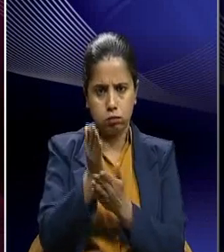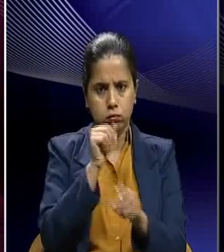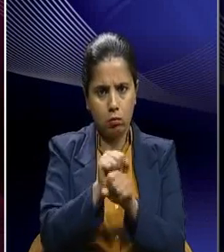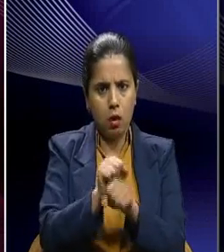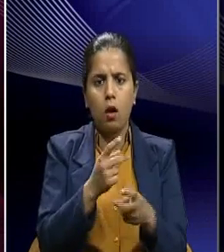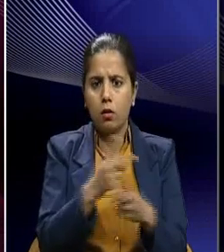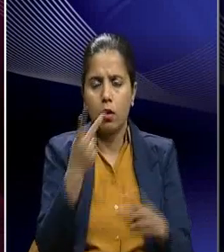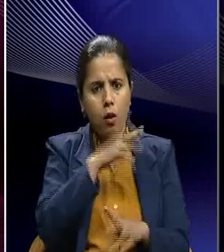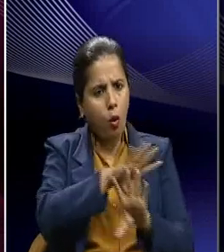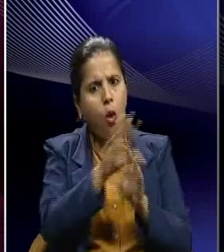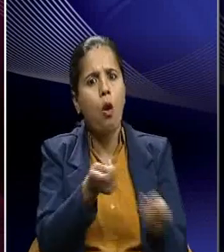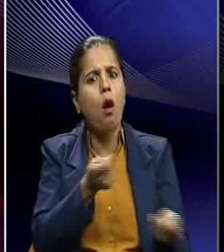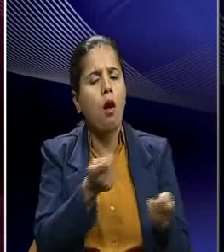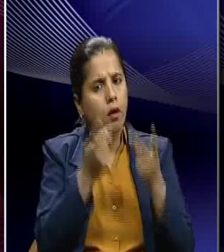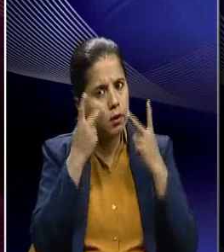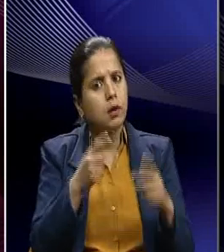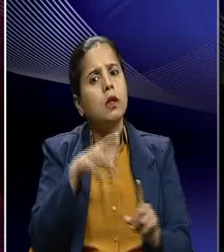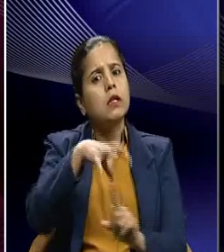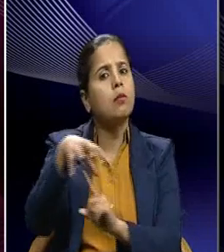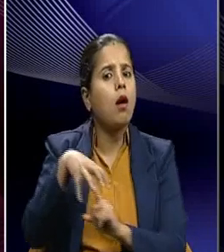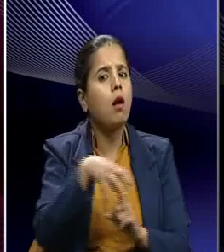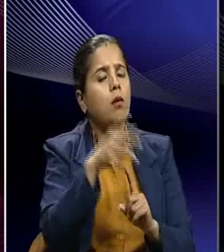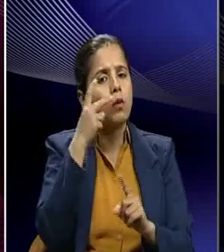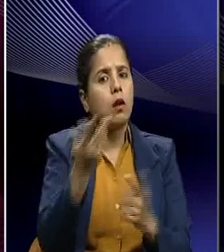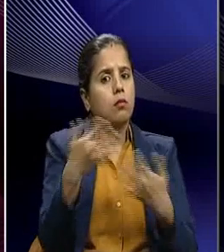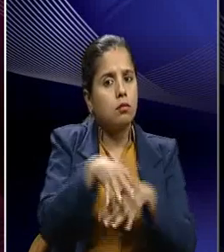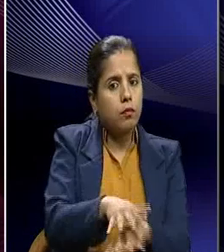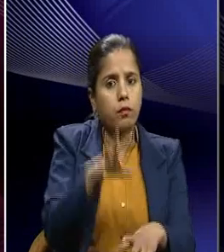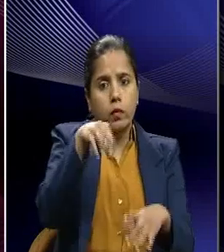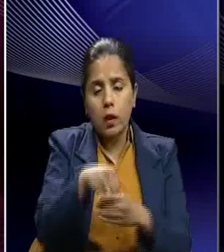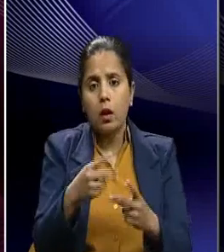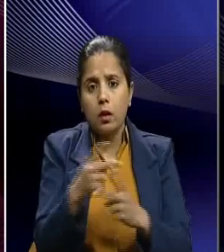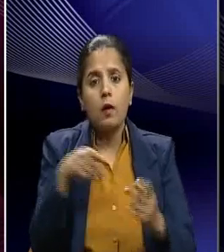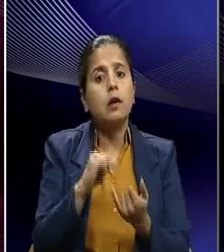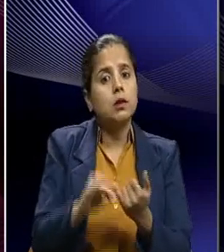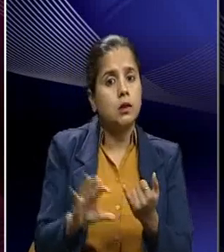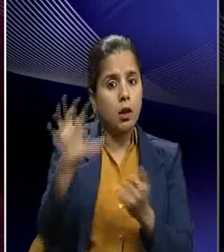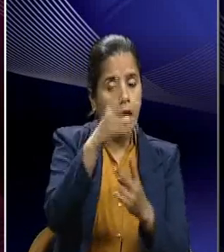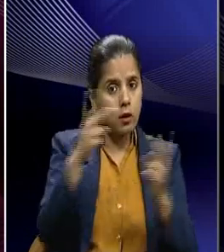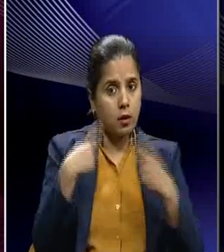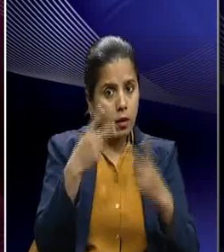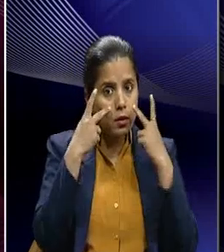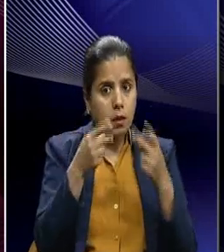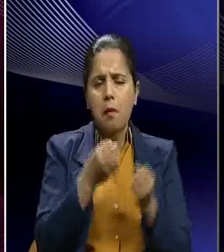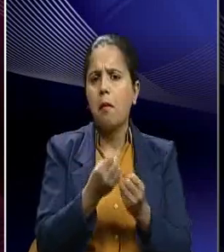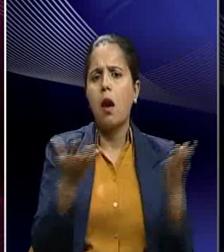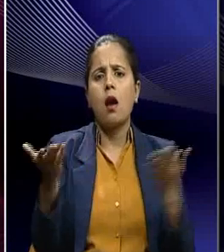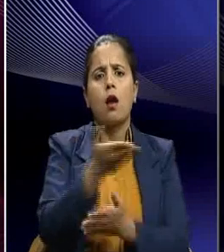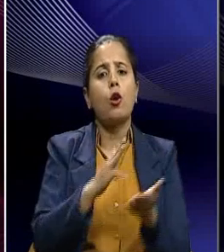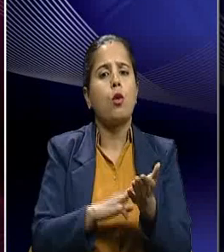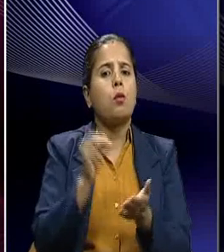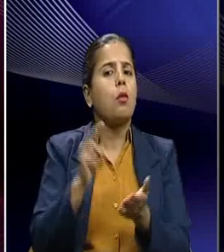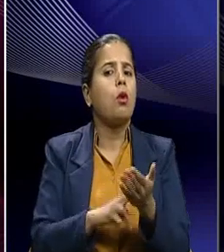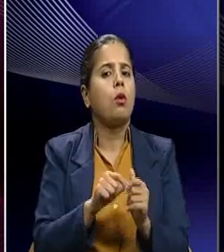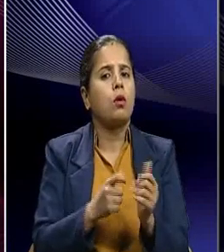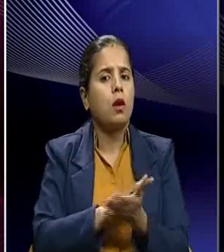he was handling this particular department regarding the integration of the states. And many of the monarchs or